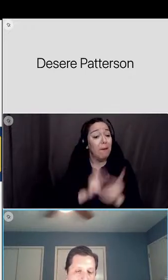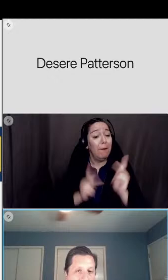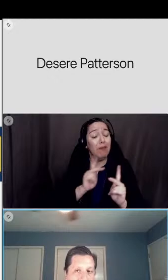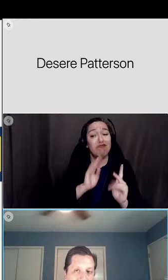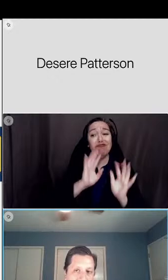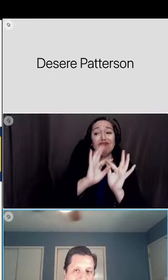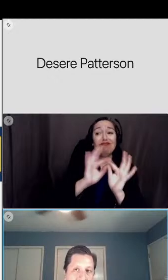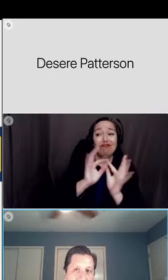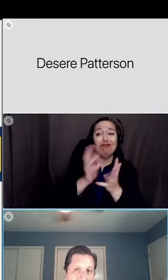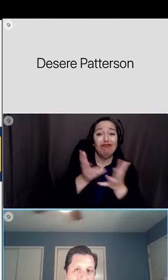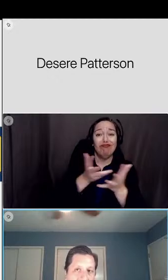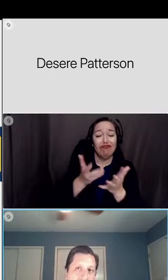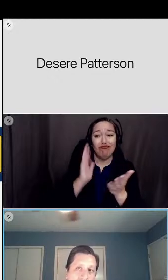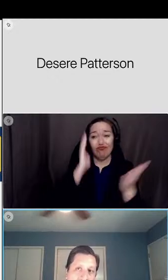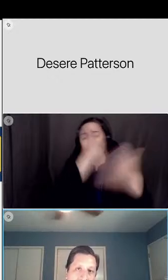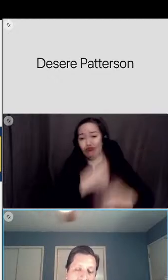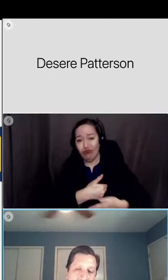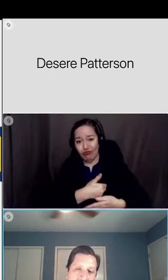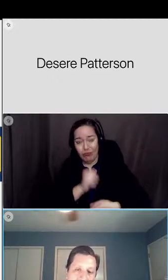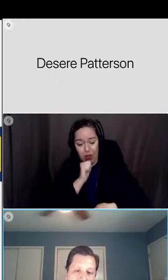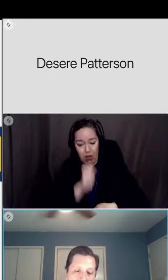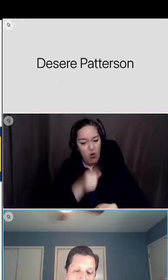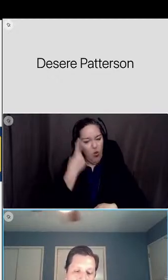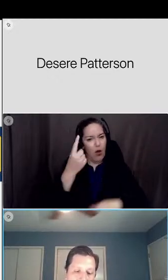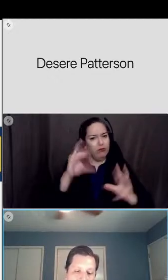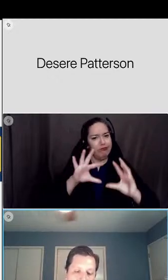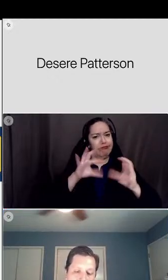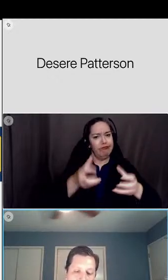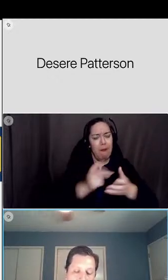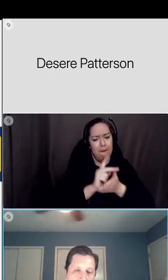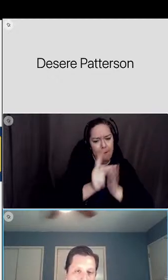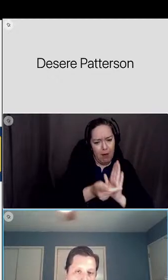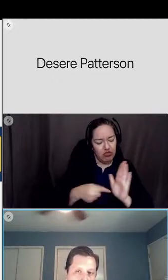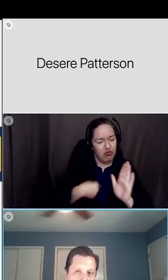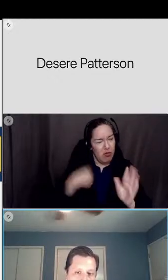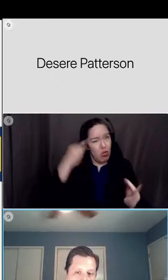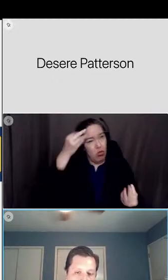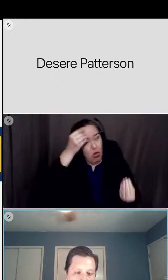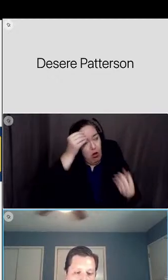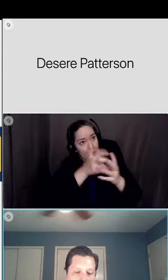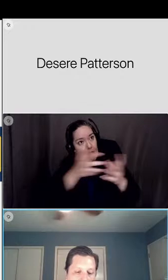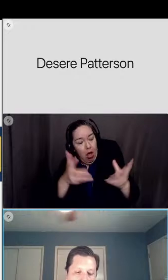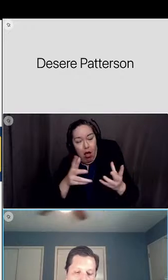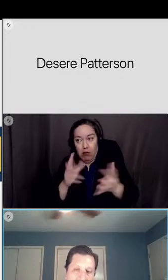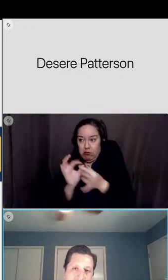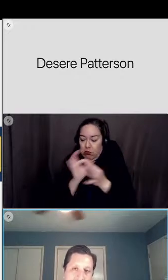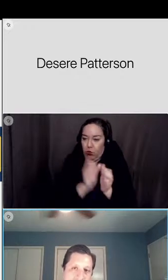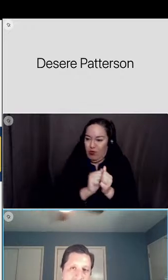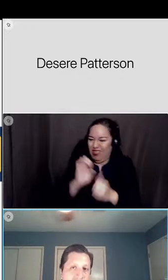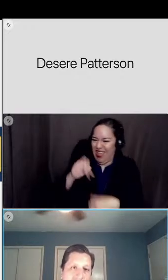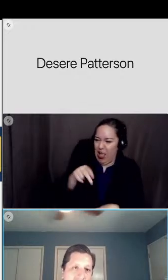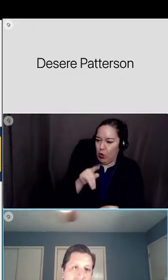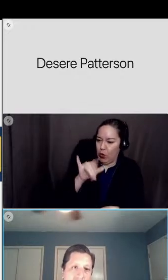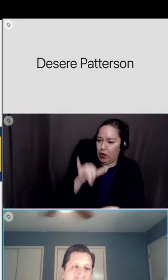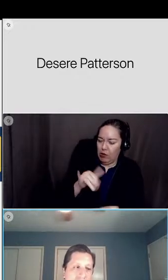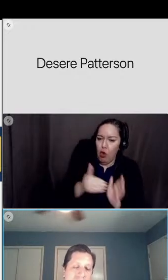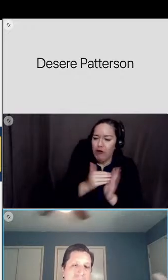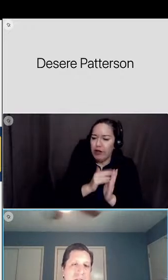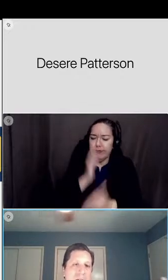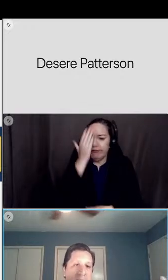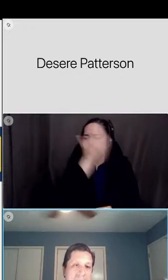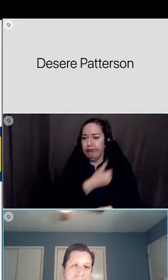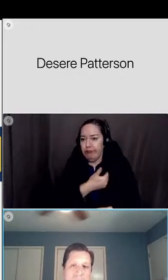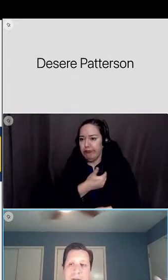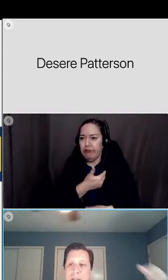one population that i've thought about a lot throughout this when we talk about equity that often gets overlooked or really placed in its own category